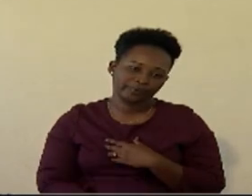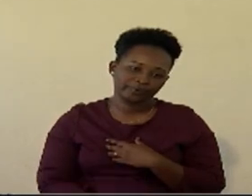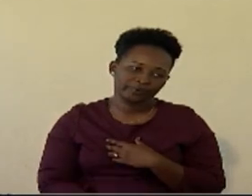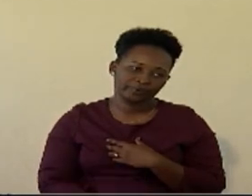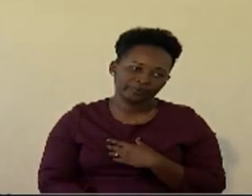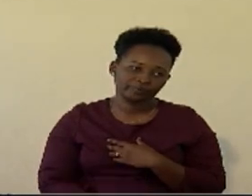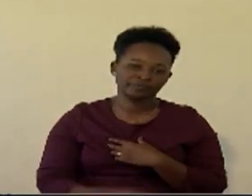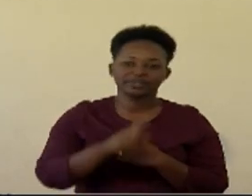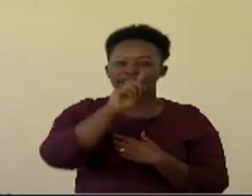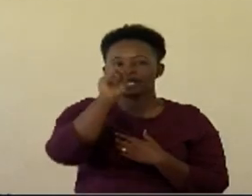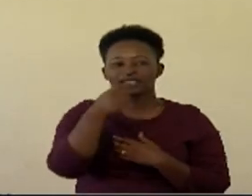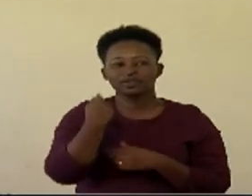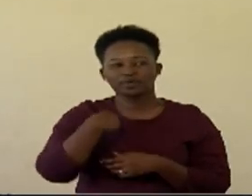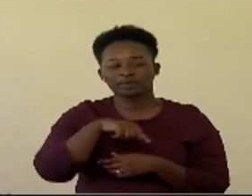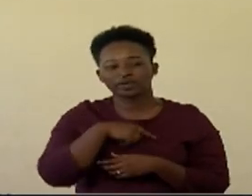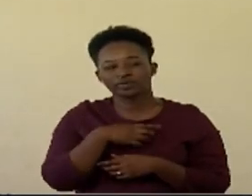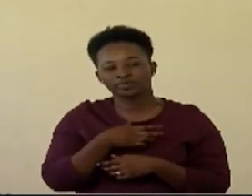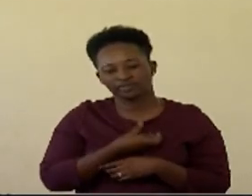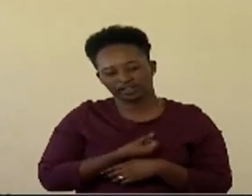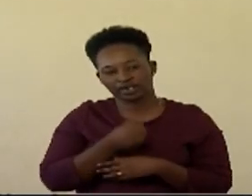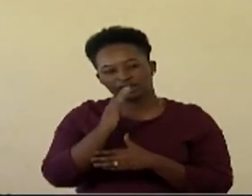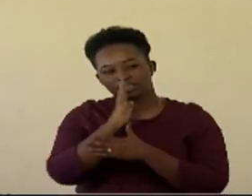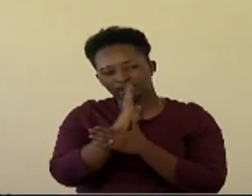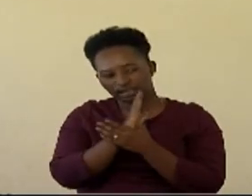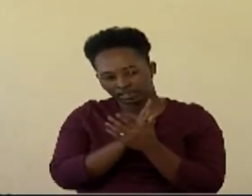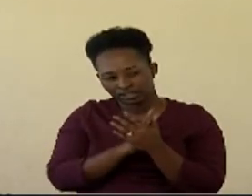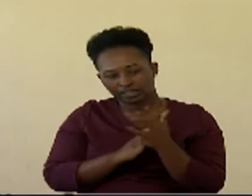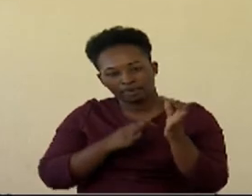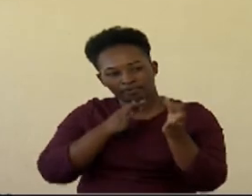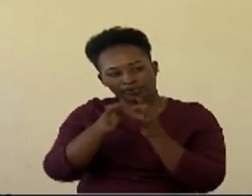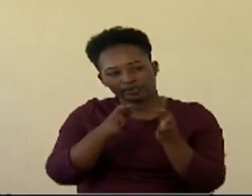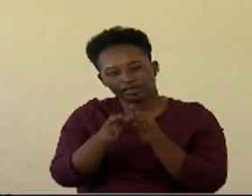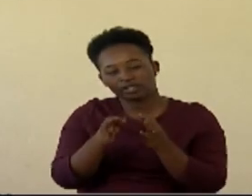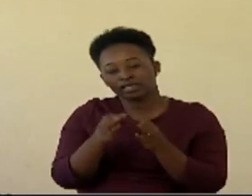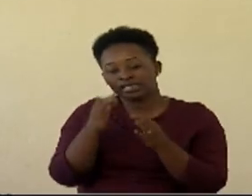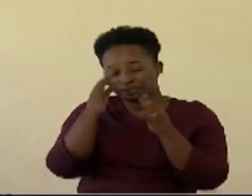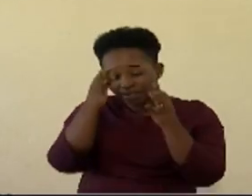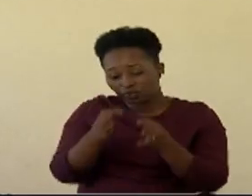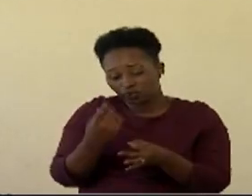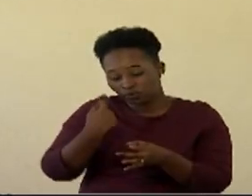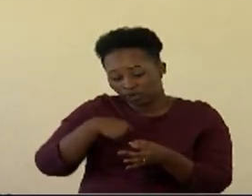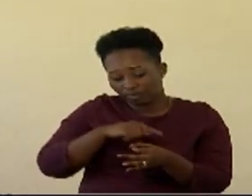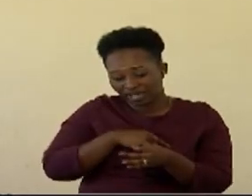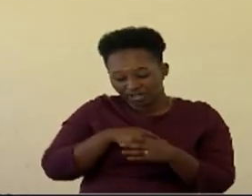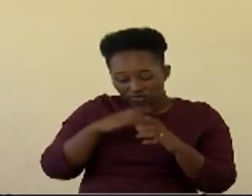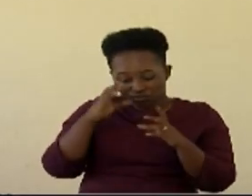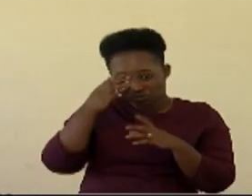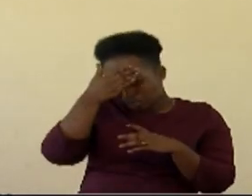Do we have some warning signals that we have always ignored in our bodies? So this is an interesting part.